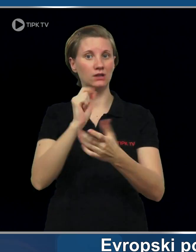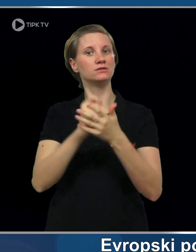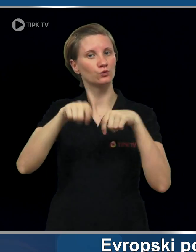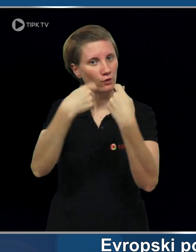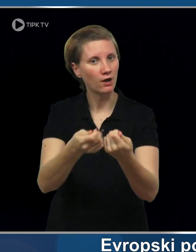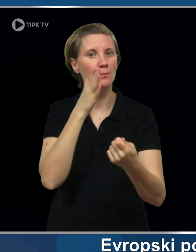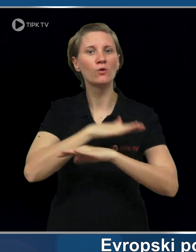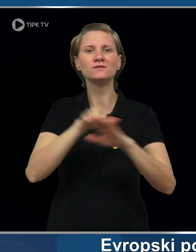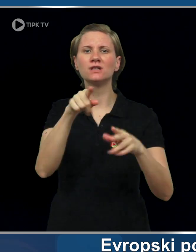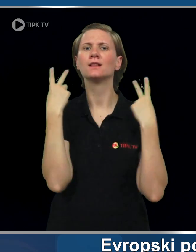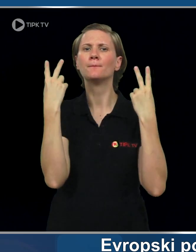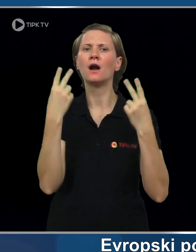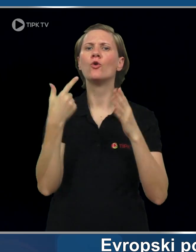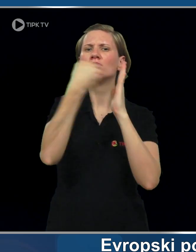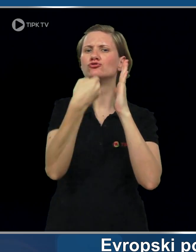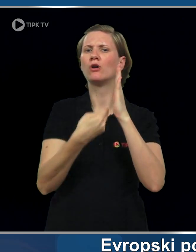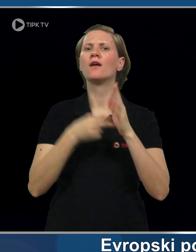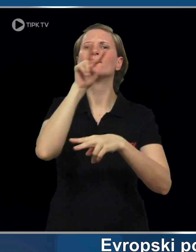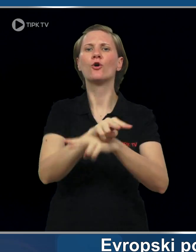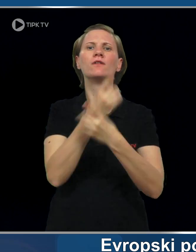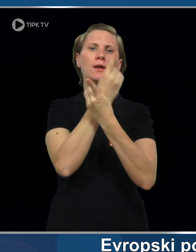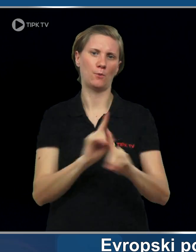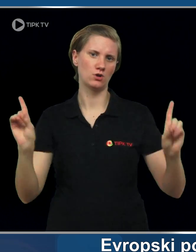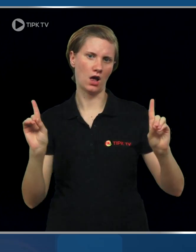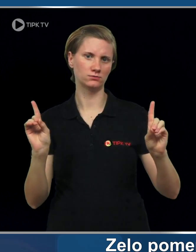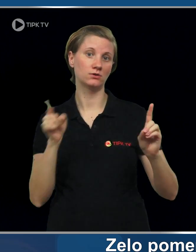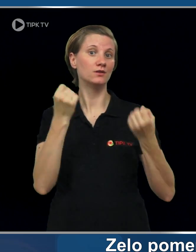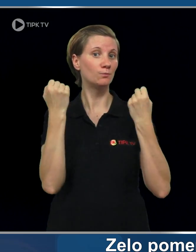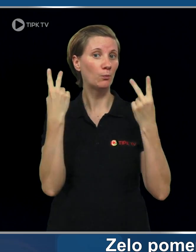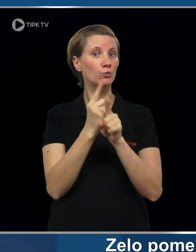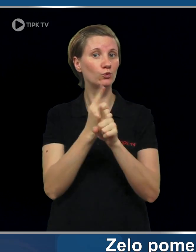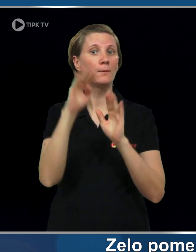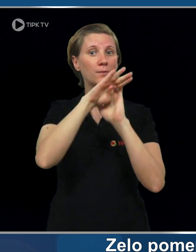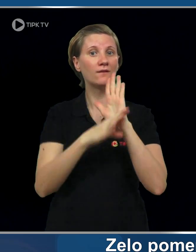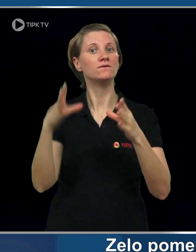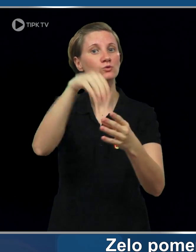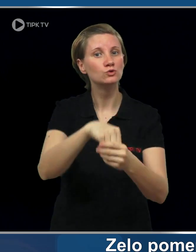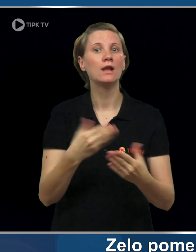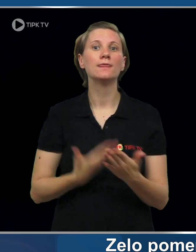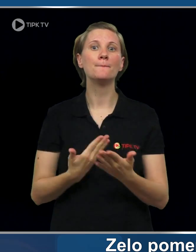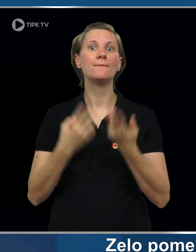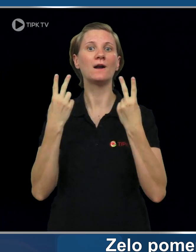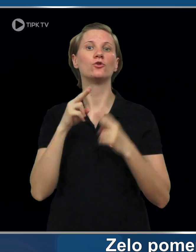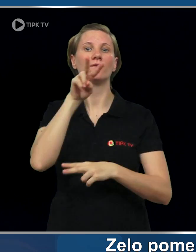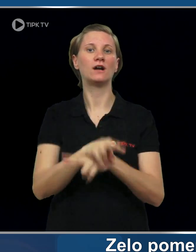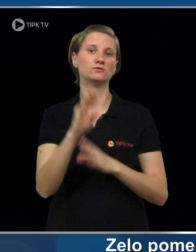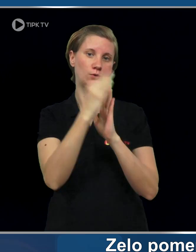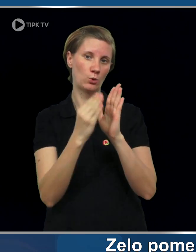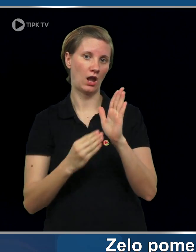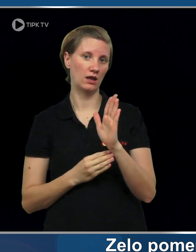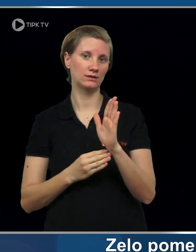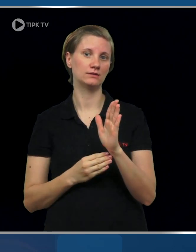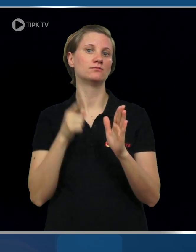MEPs have ensured all of this is underpinned by democratic safeguards. It's very important that we have a very solid base of data